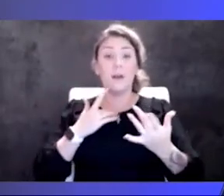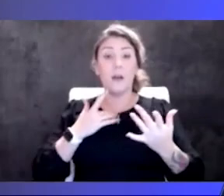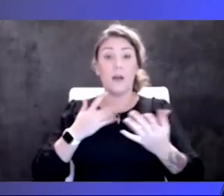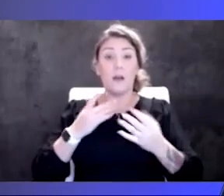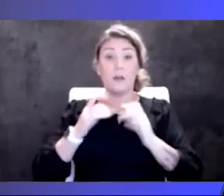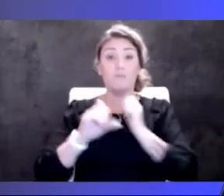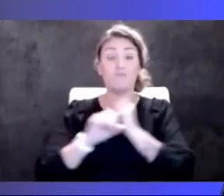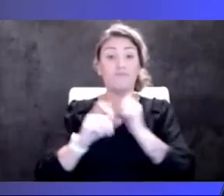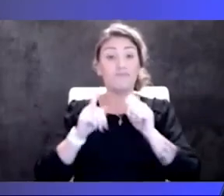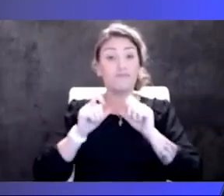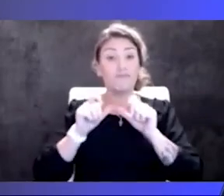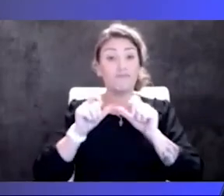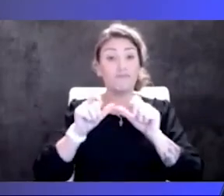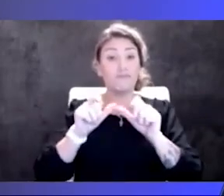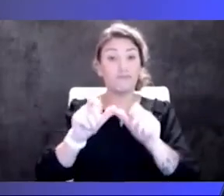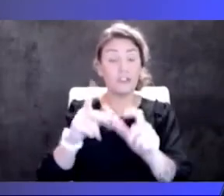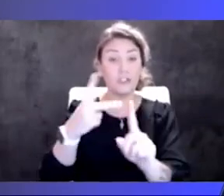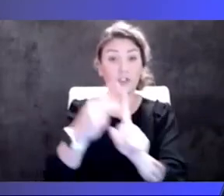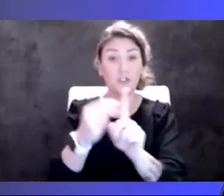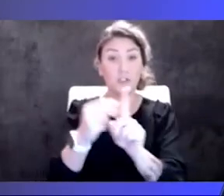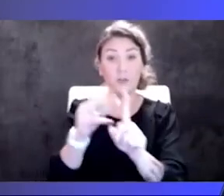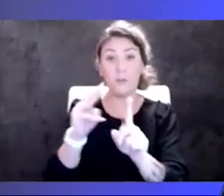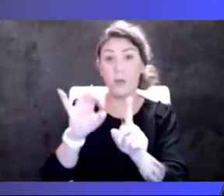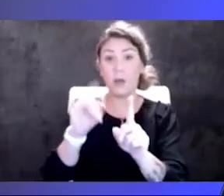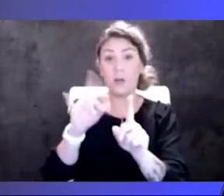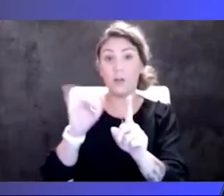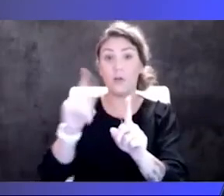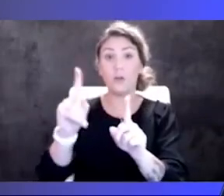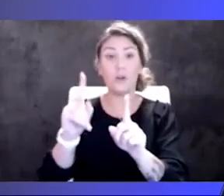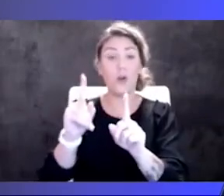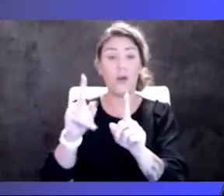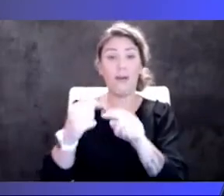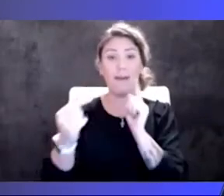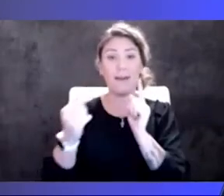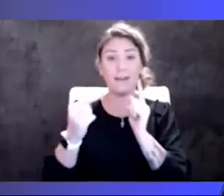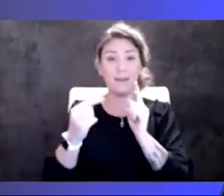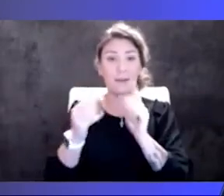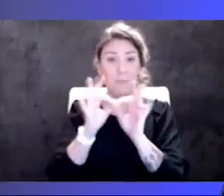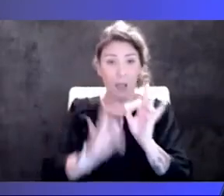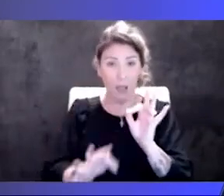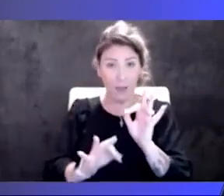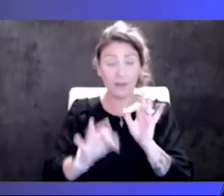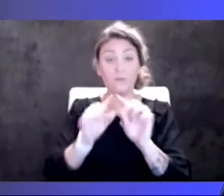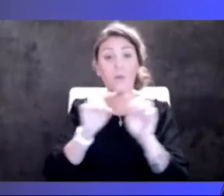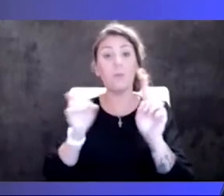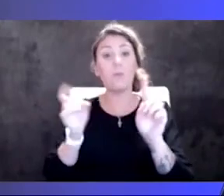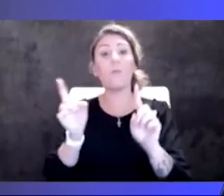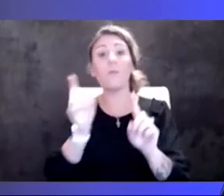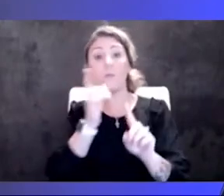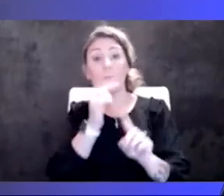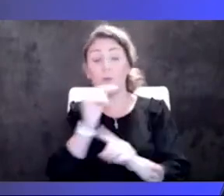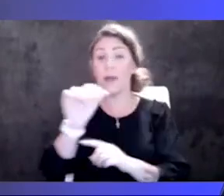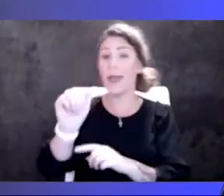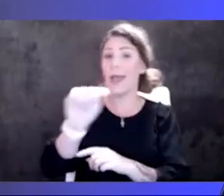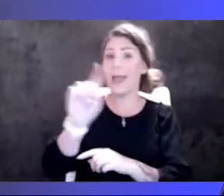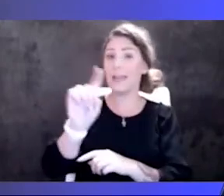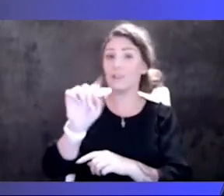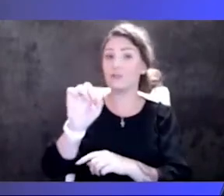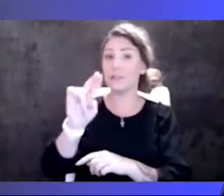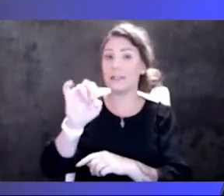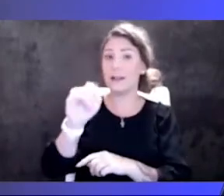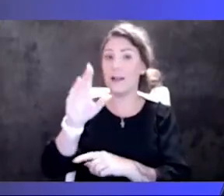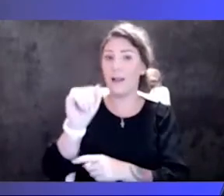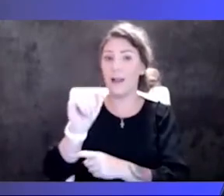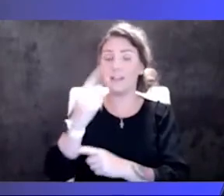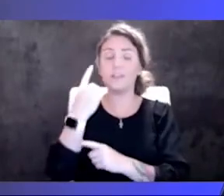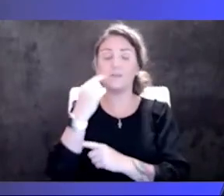that's put out by AstraZeneca. And it is something that can be given to people who don't mount a good immune response. And I'm going to let